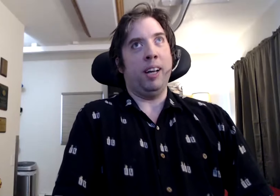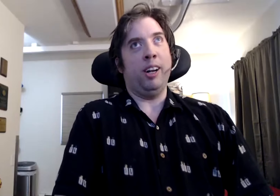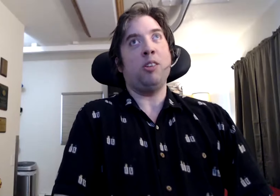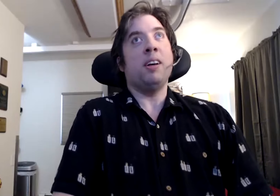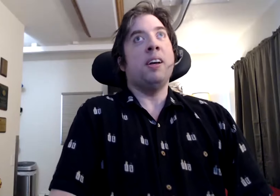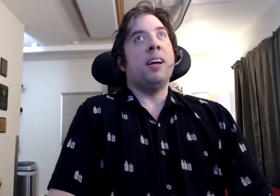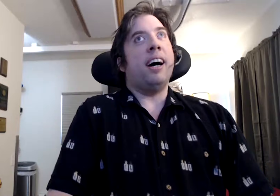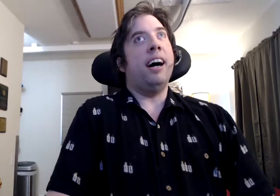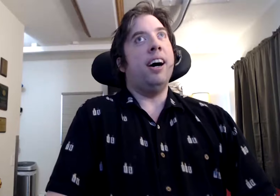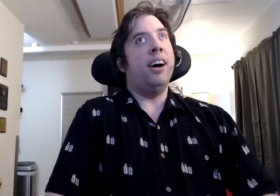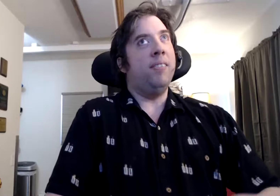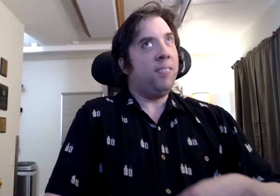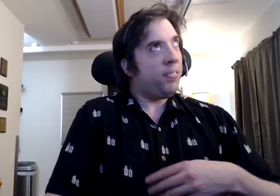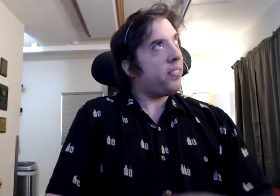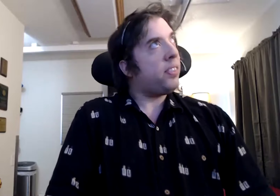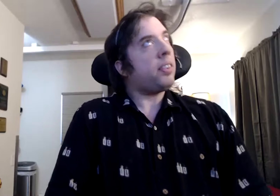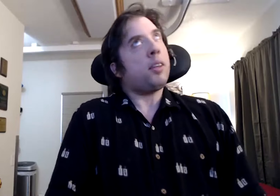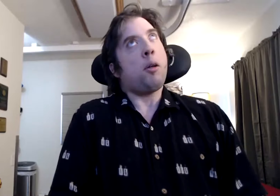channel, to be honest. Um,